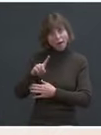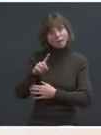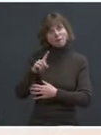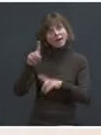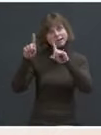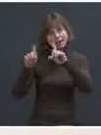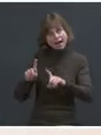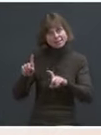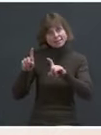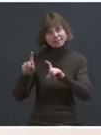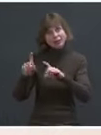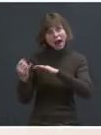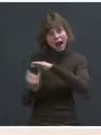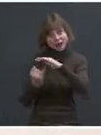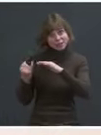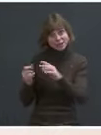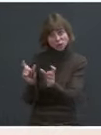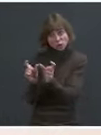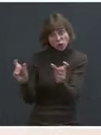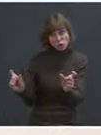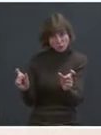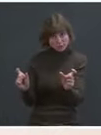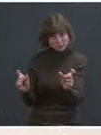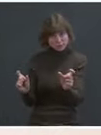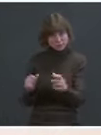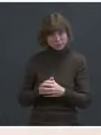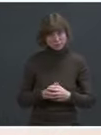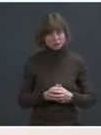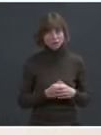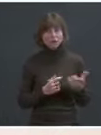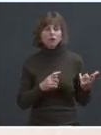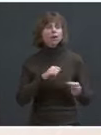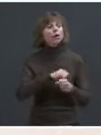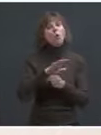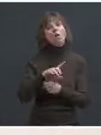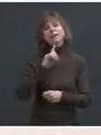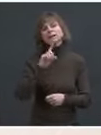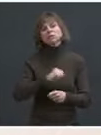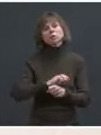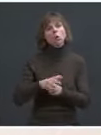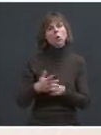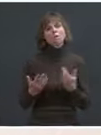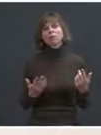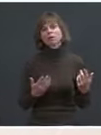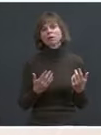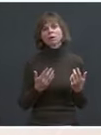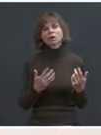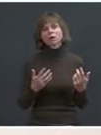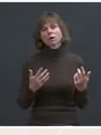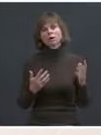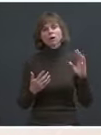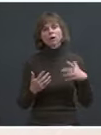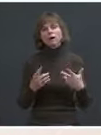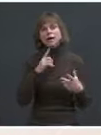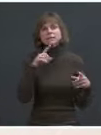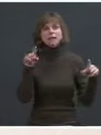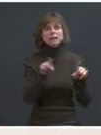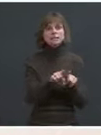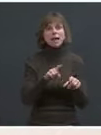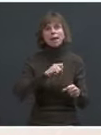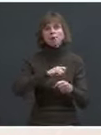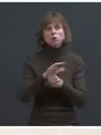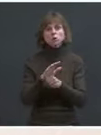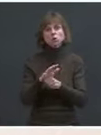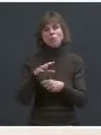a question about Biden administration policy. COVID is COVID. COVID at the Dulles Airport Customs is the same as COVID in